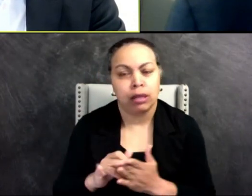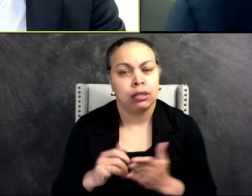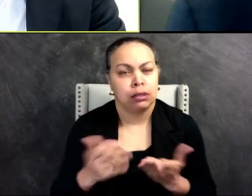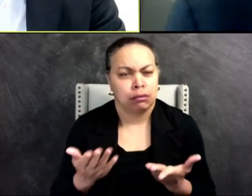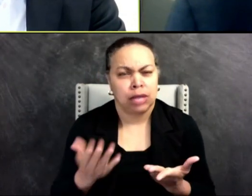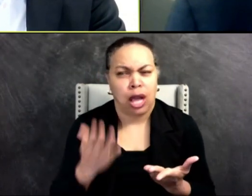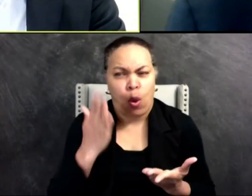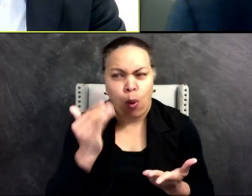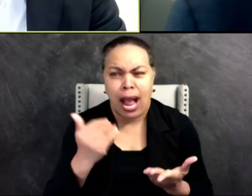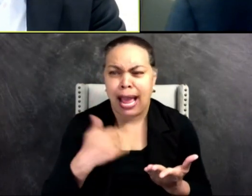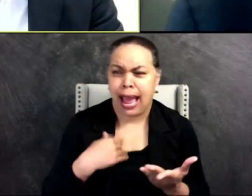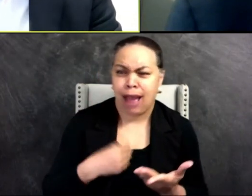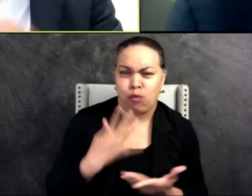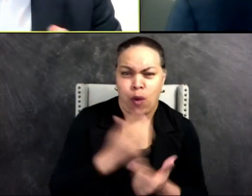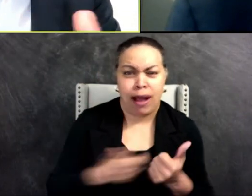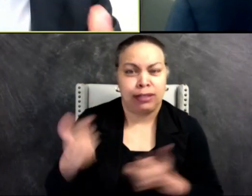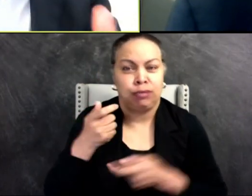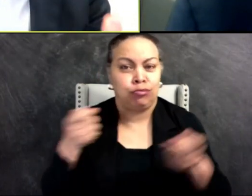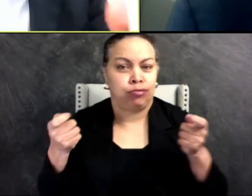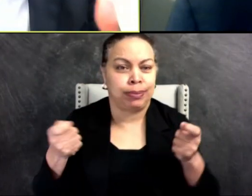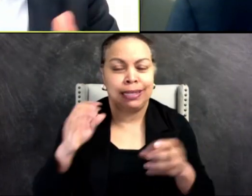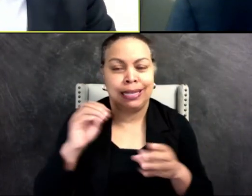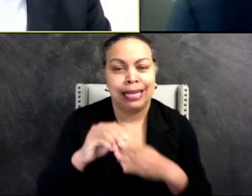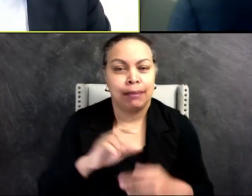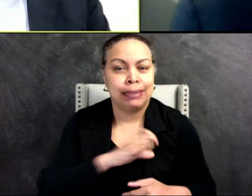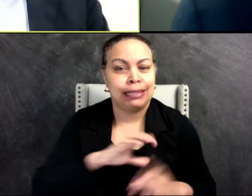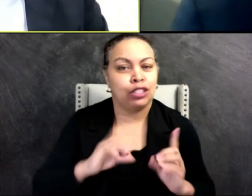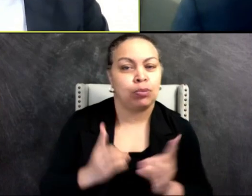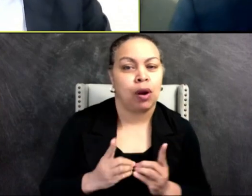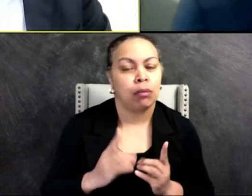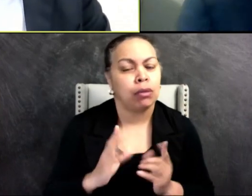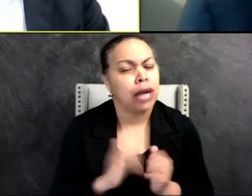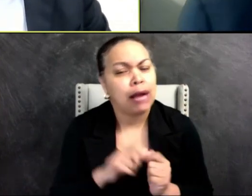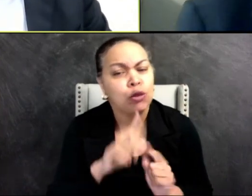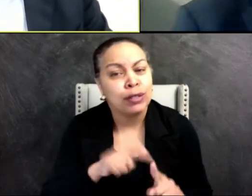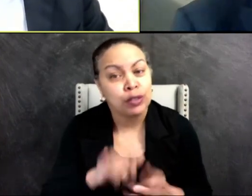the white supremacists on police departments? How would you answer that for yourself?